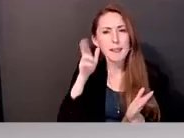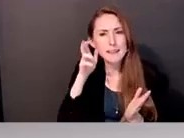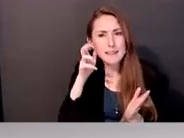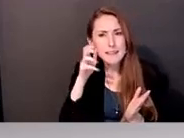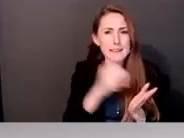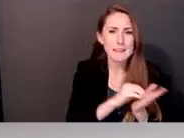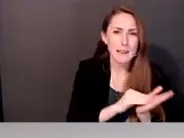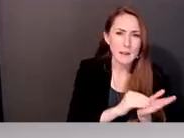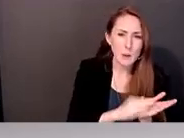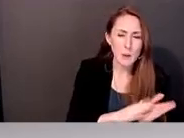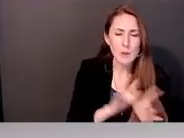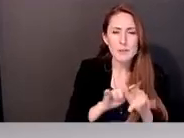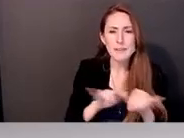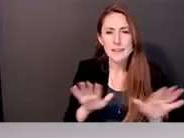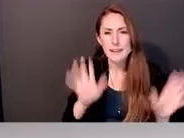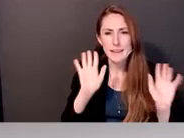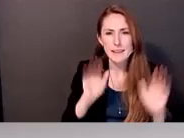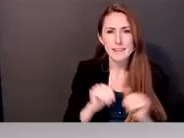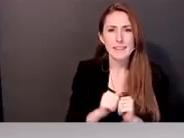Um,